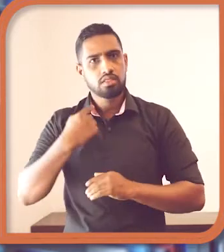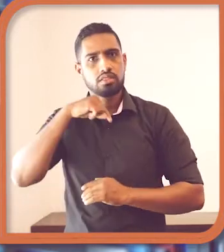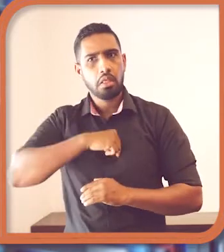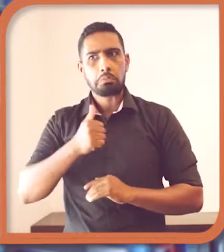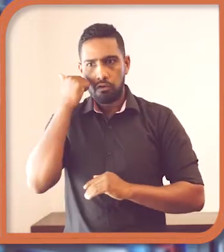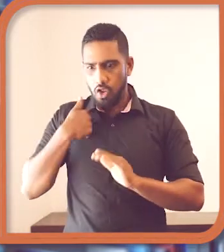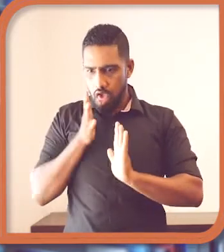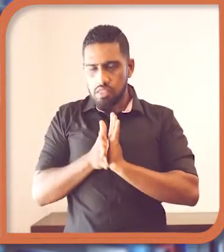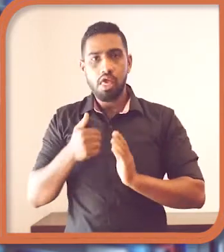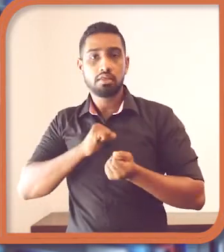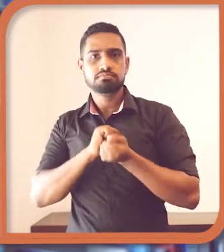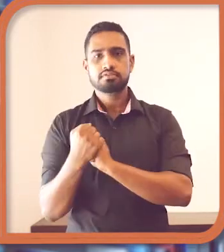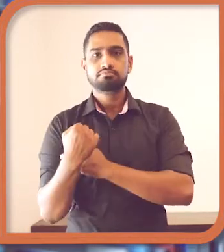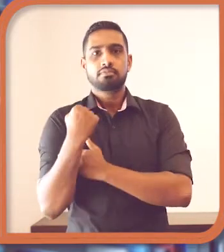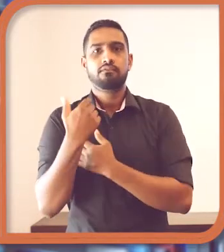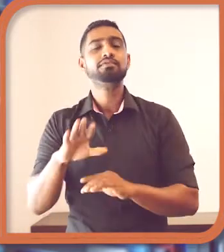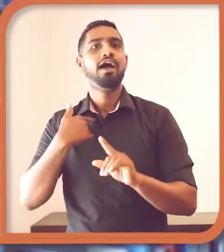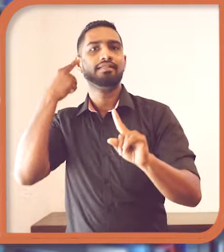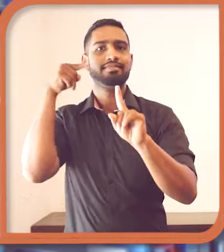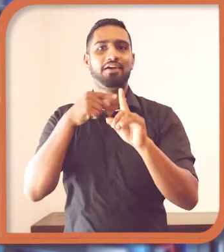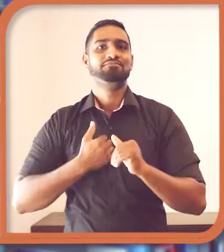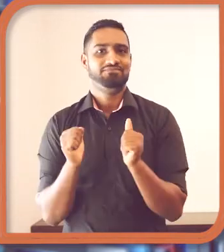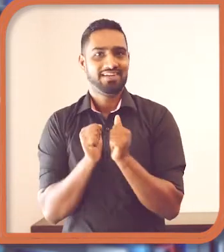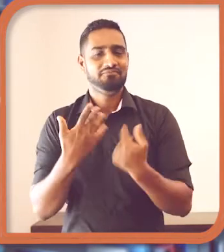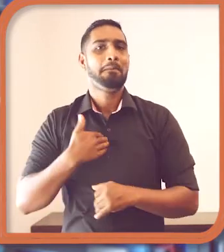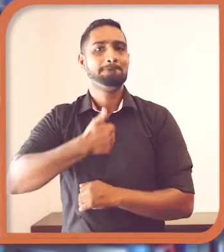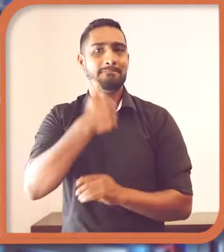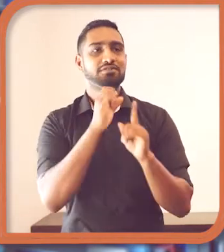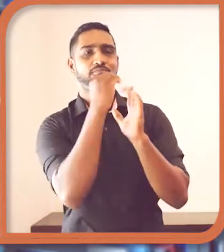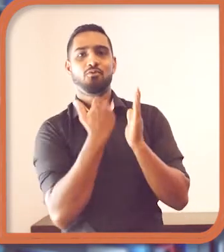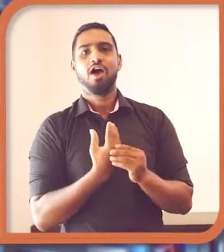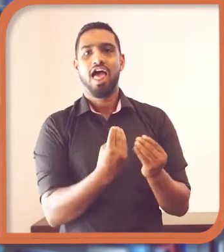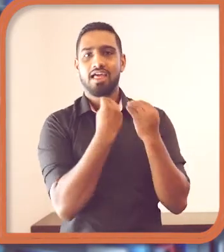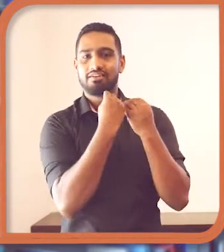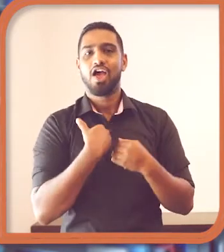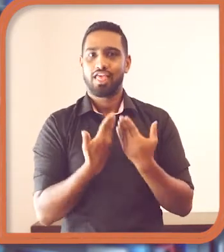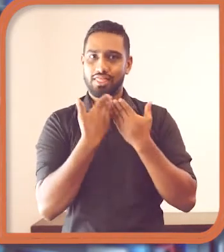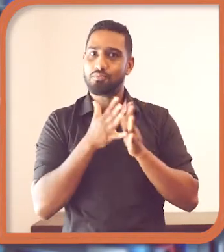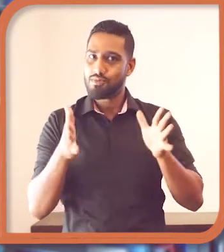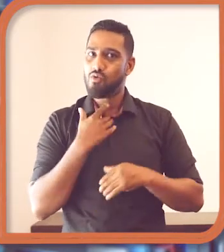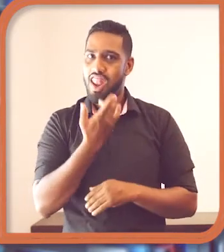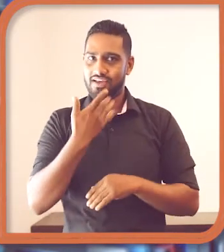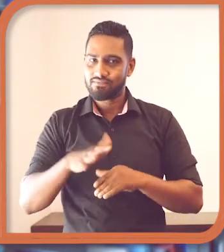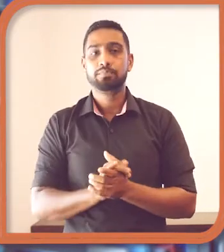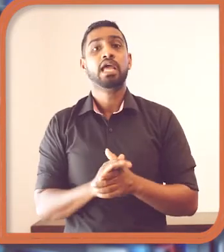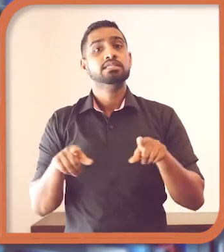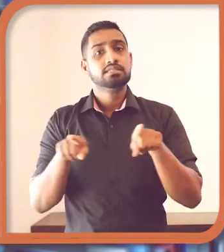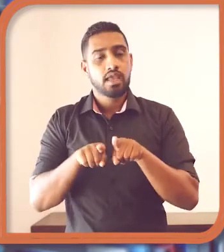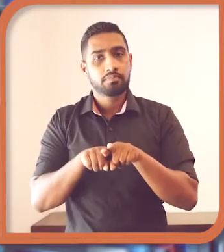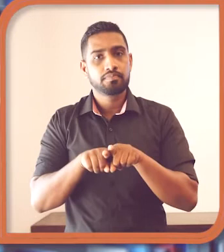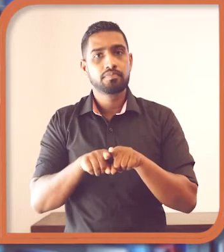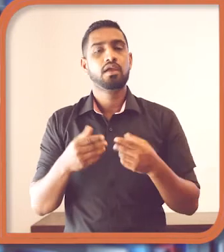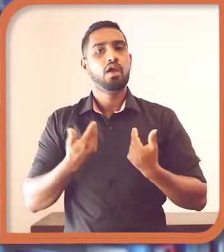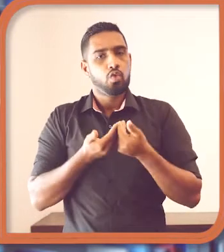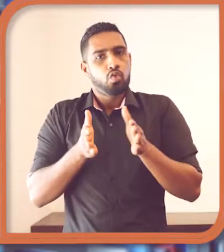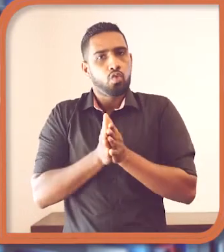a lot of strength. So that is what mainly I'm focusing on and that is what I mainly took out of the program. And there are some other aspects